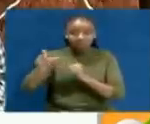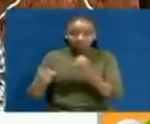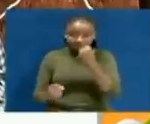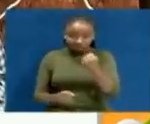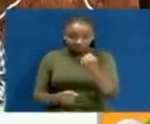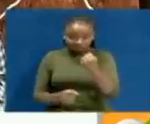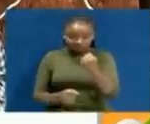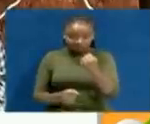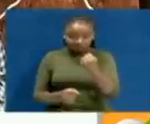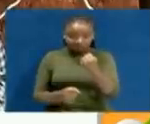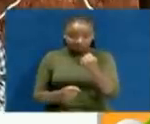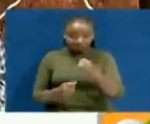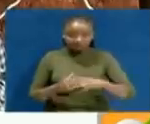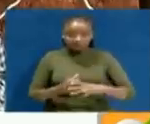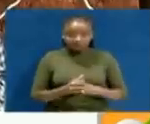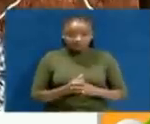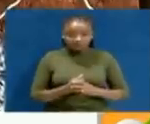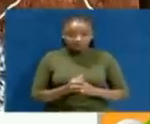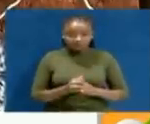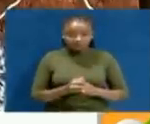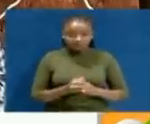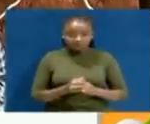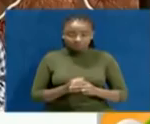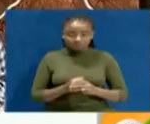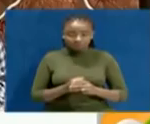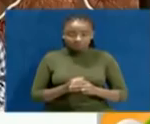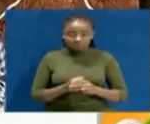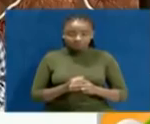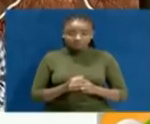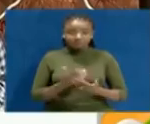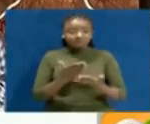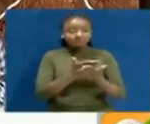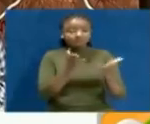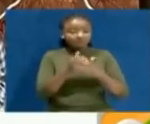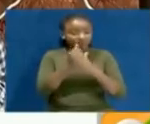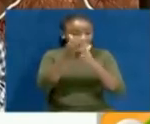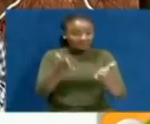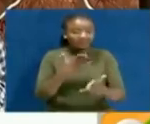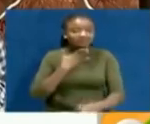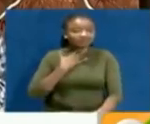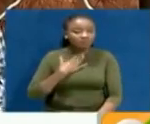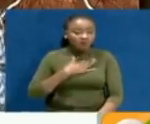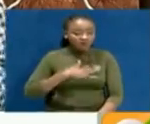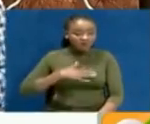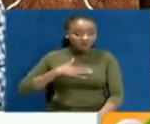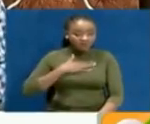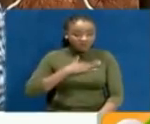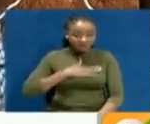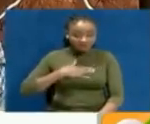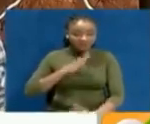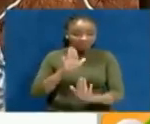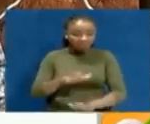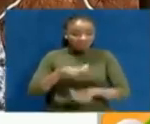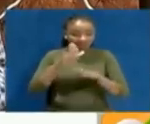in affected disease-infected zone, religious leaders are calling for caution, particularly ahead of the Eid